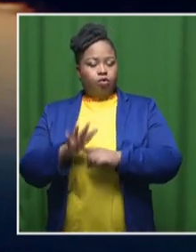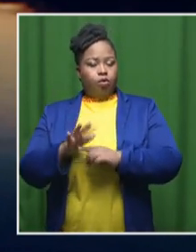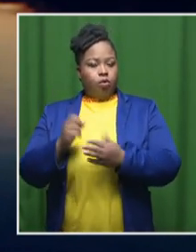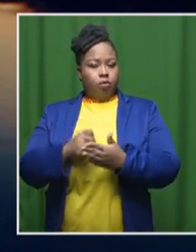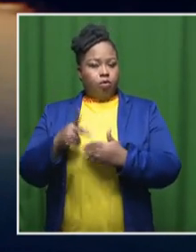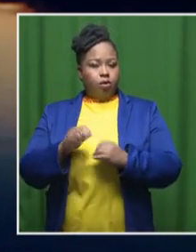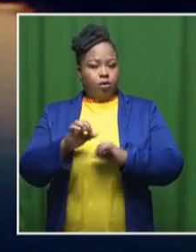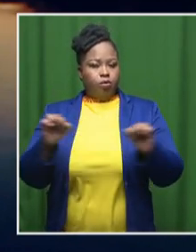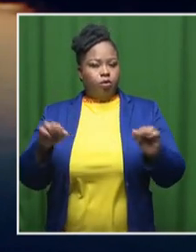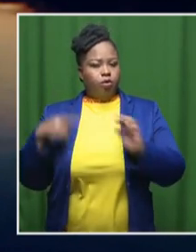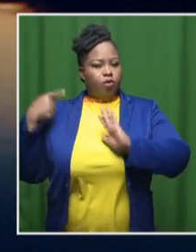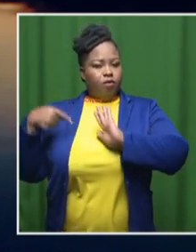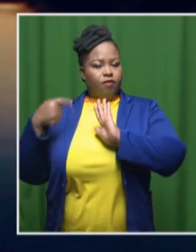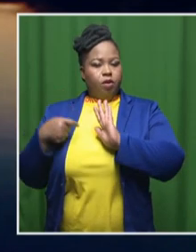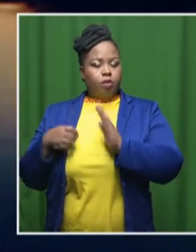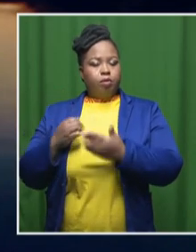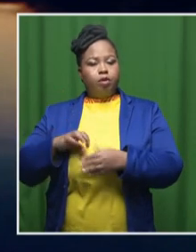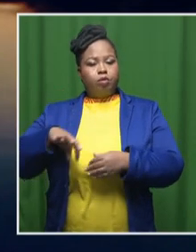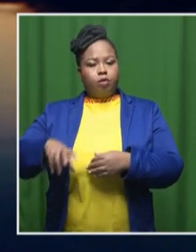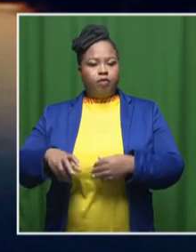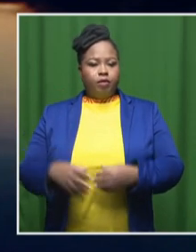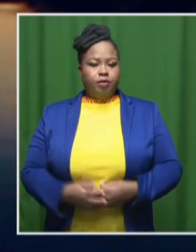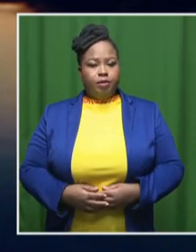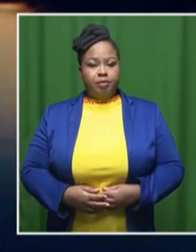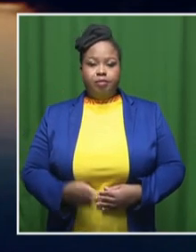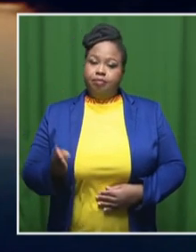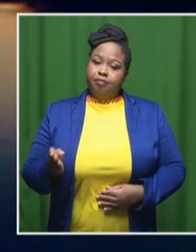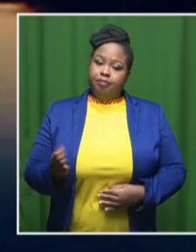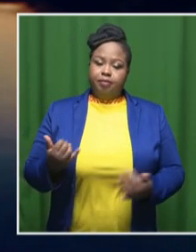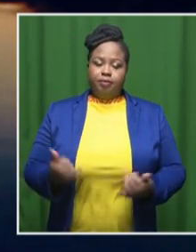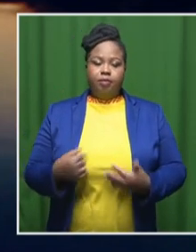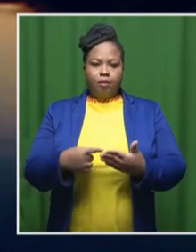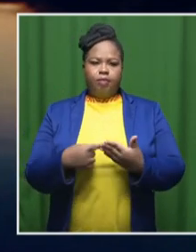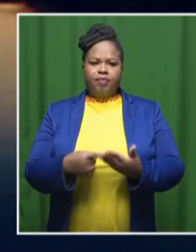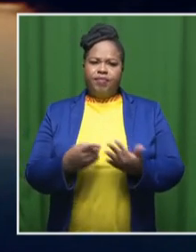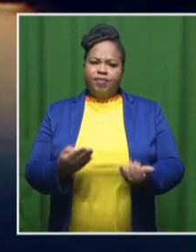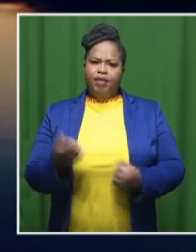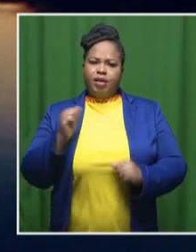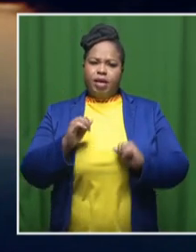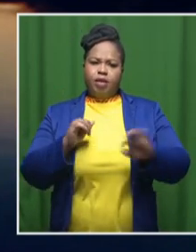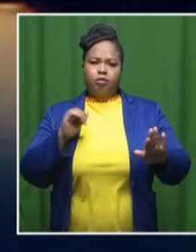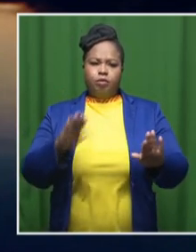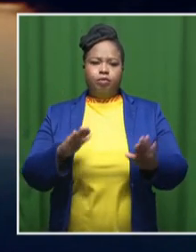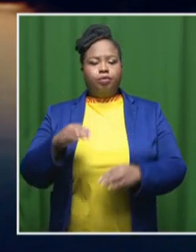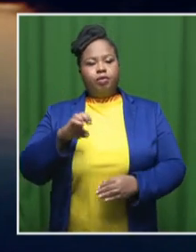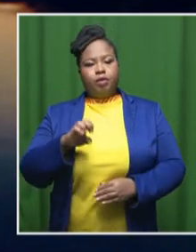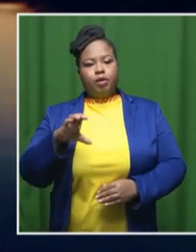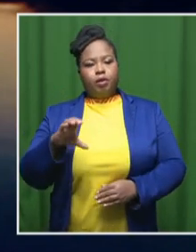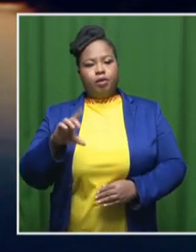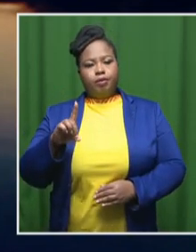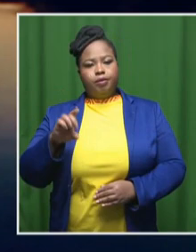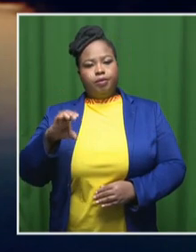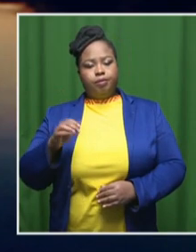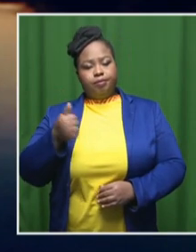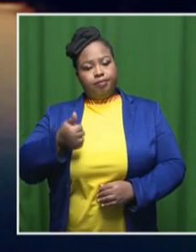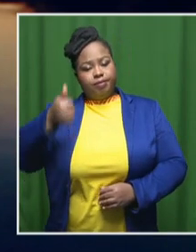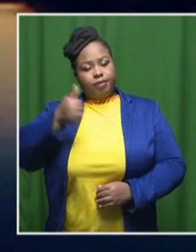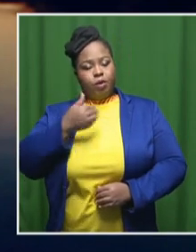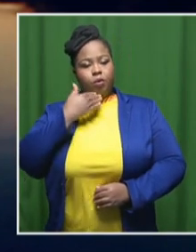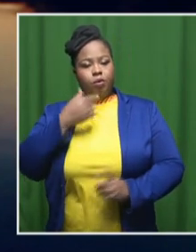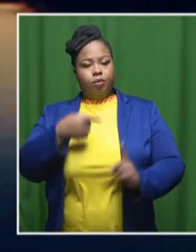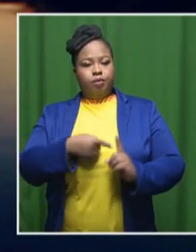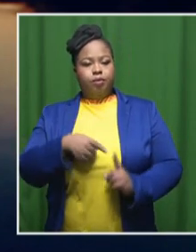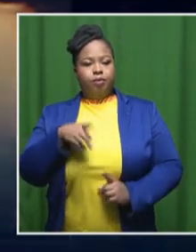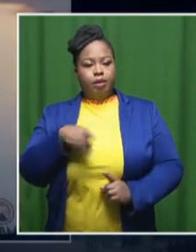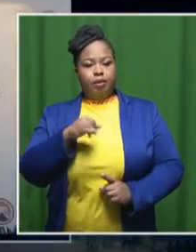projects and film programs in the province. Joining us now to discuss what will happen at the Expo is ECDC Senior Manager Pagamisa